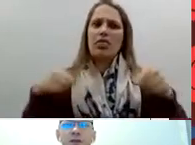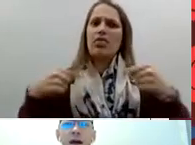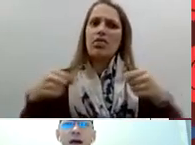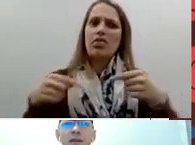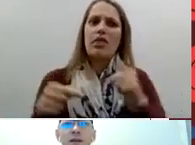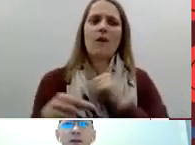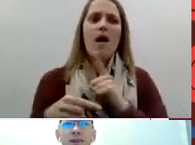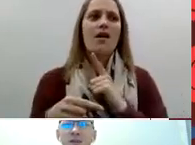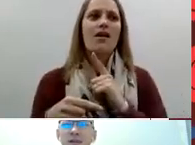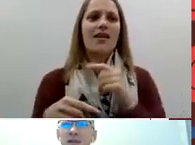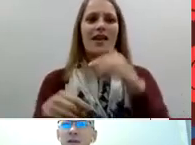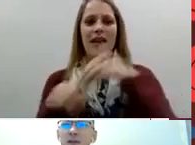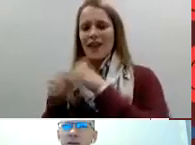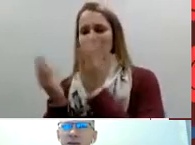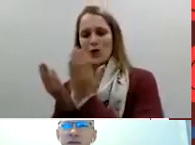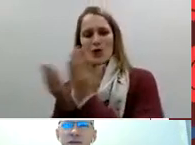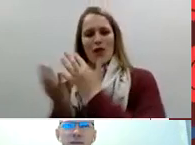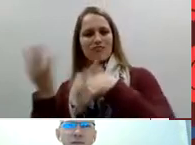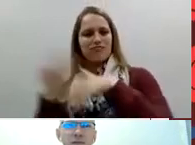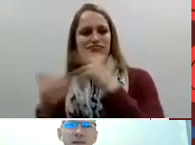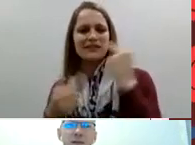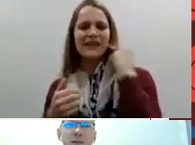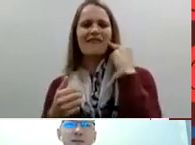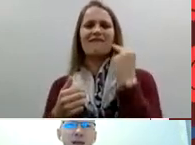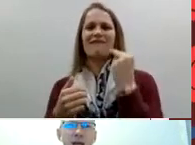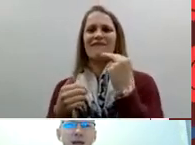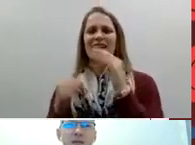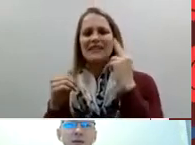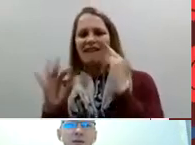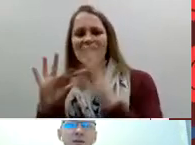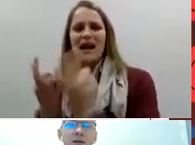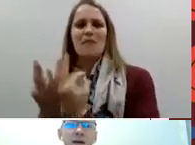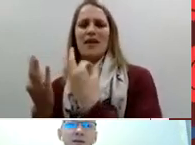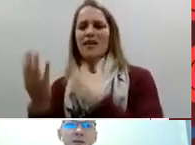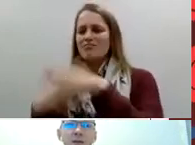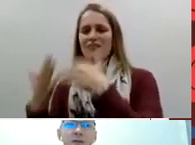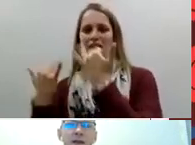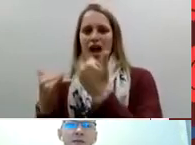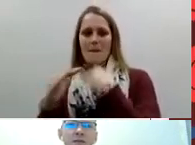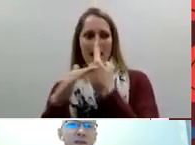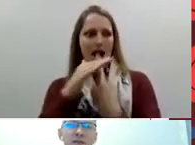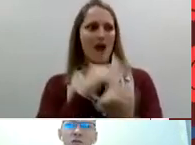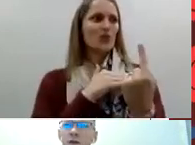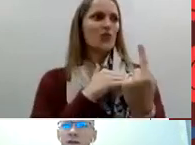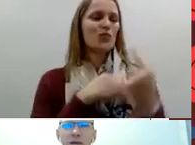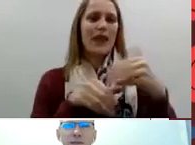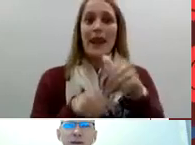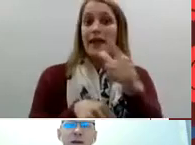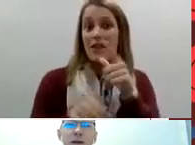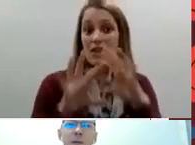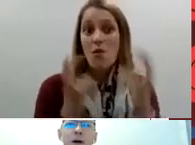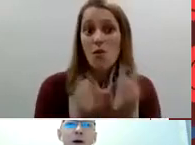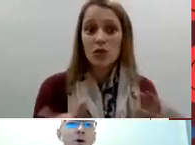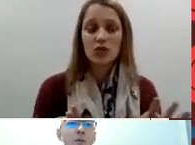so at the college I was a little bit nervous even a bit scared because at the school for the deaf everyone is deaf